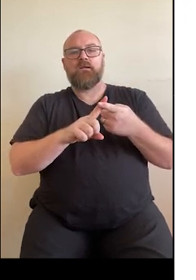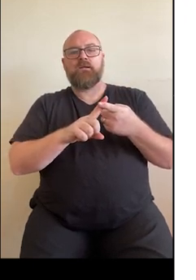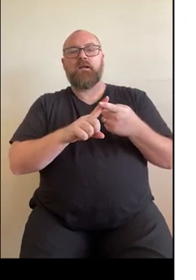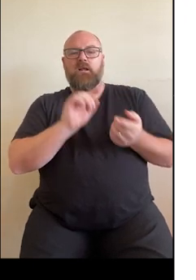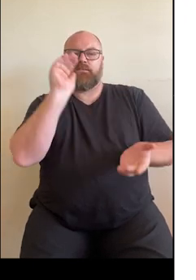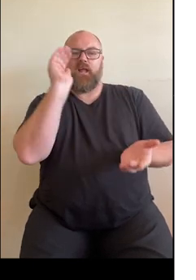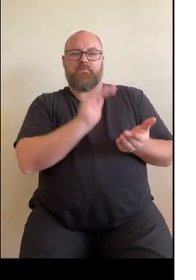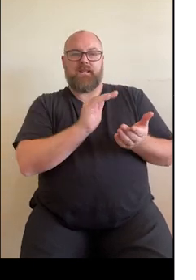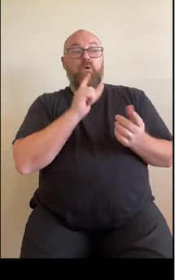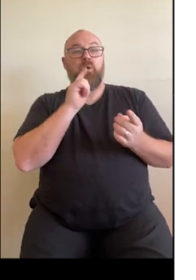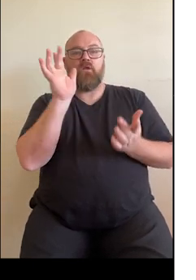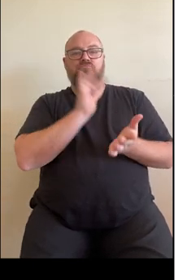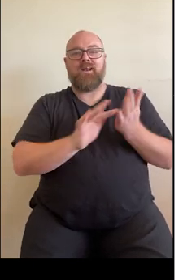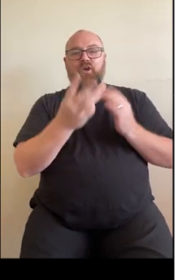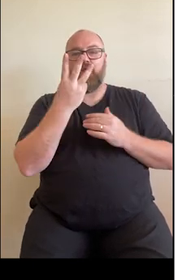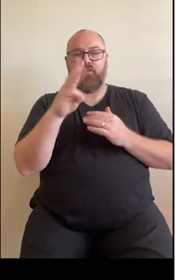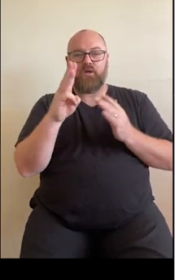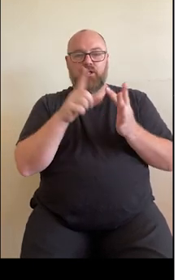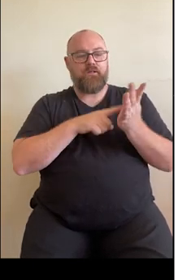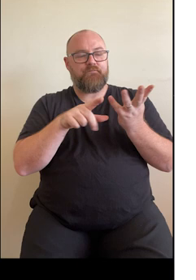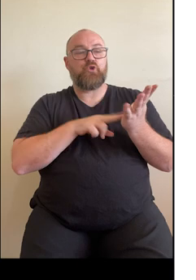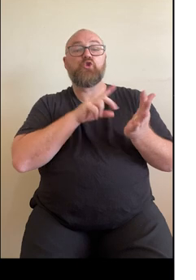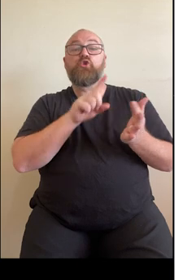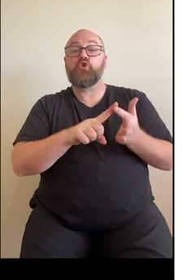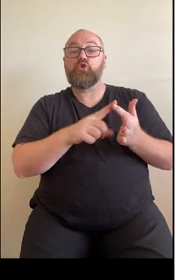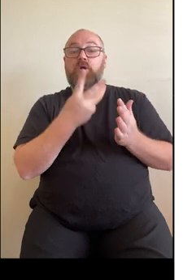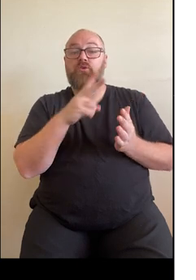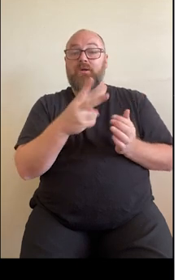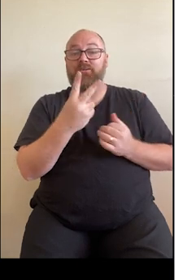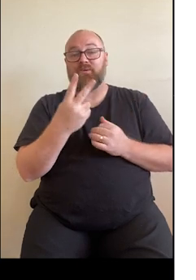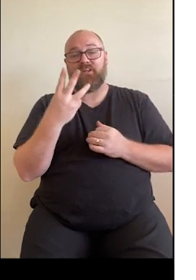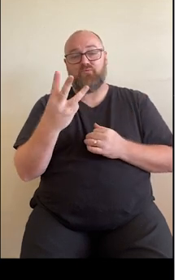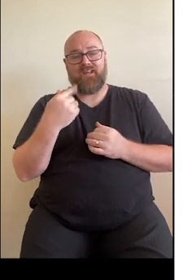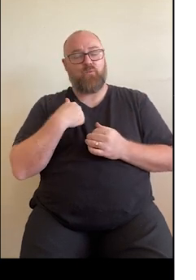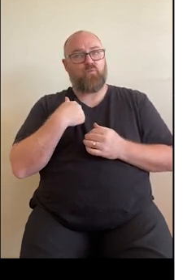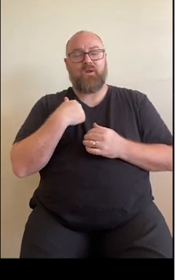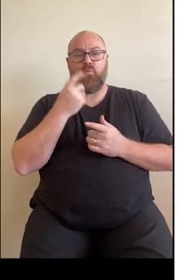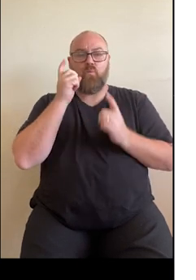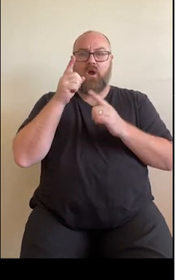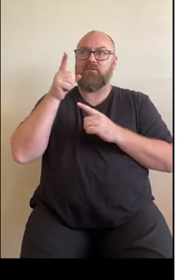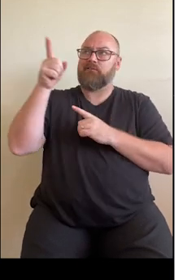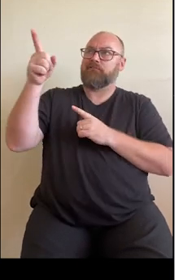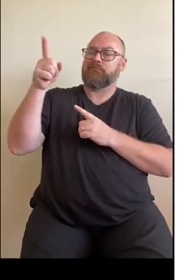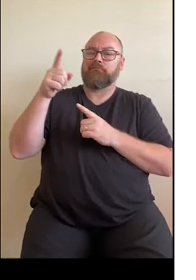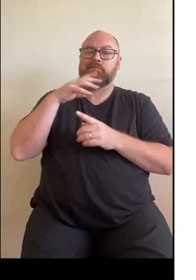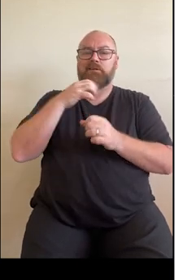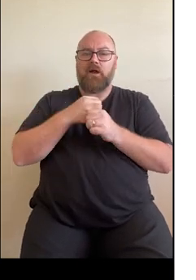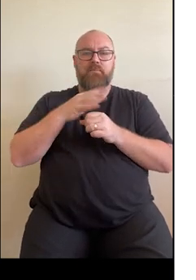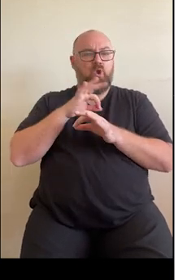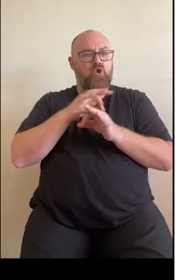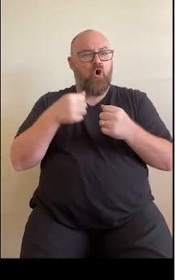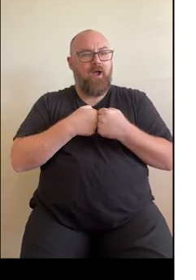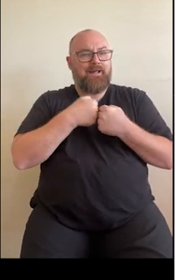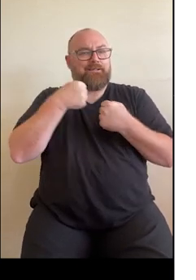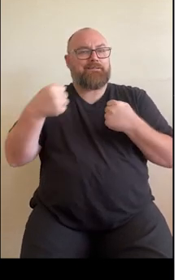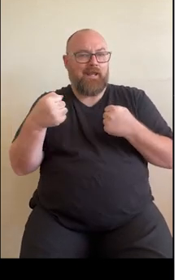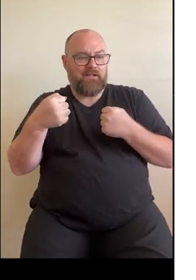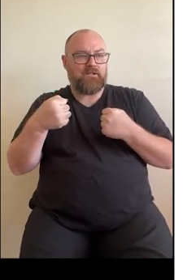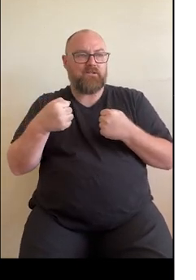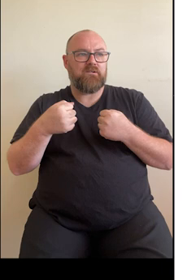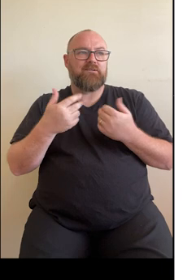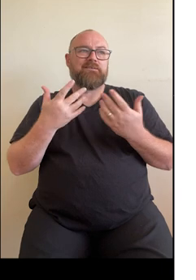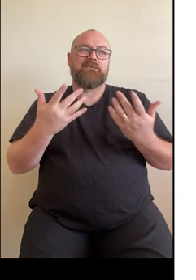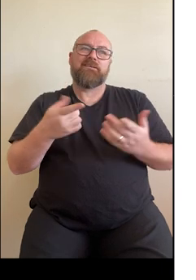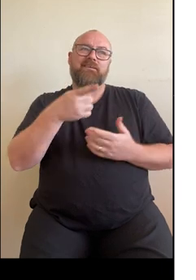30th of June 2023 and we are concerned the Federal Government will not extend this item. Removing the Heart Health Check